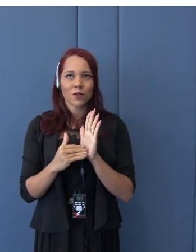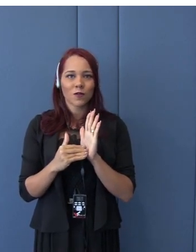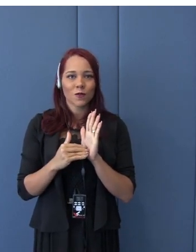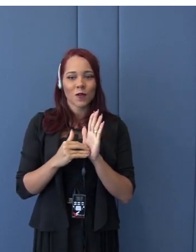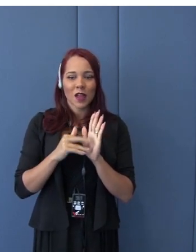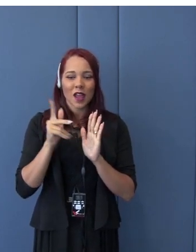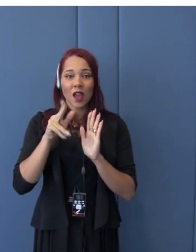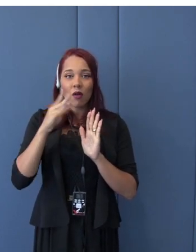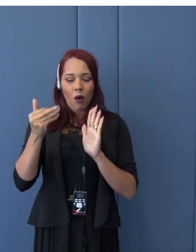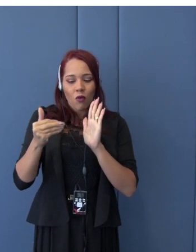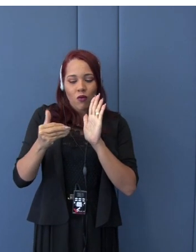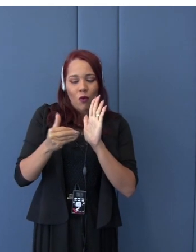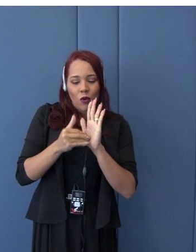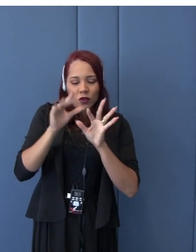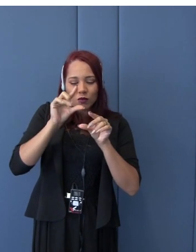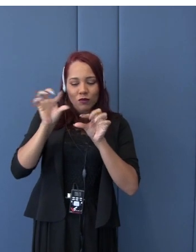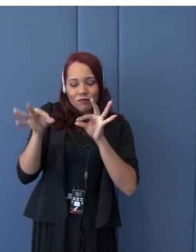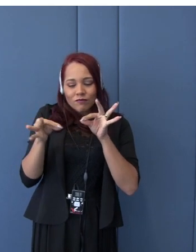that jigsaw.